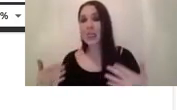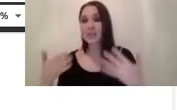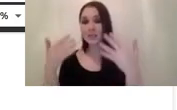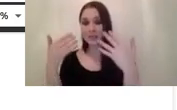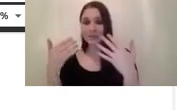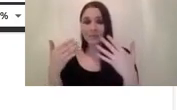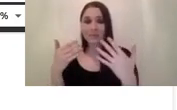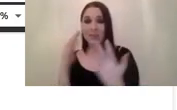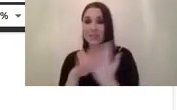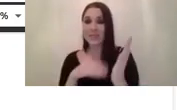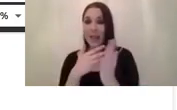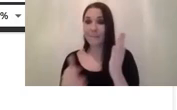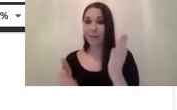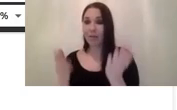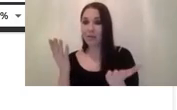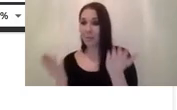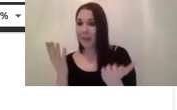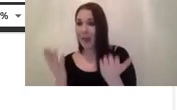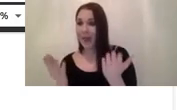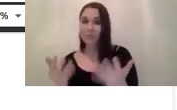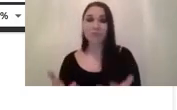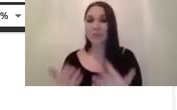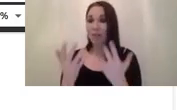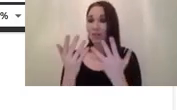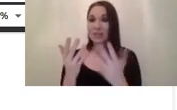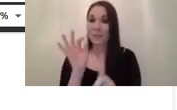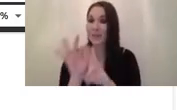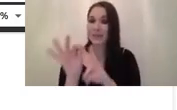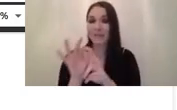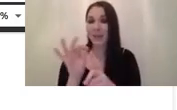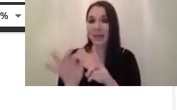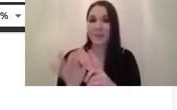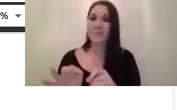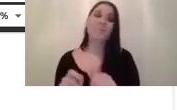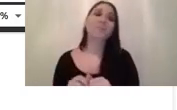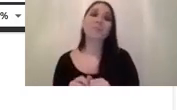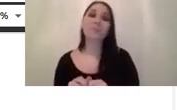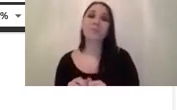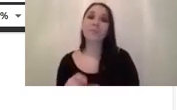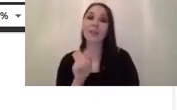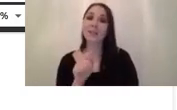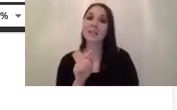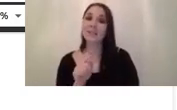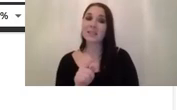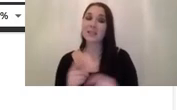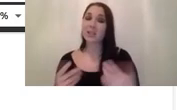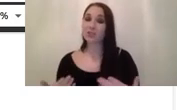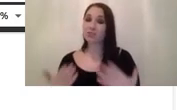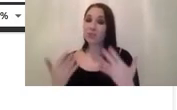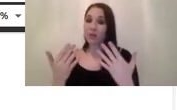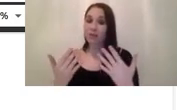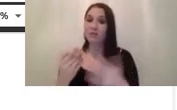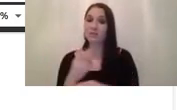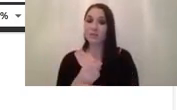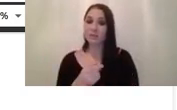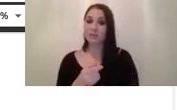the results are not going to be actually so specific this this uh the result of these calculations may throw you